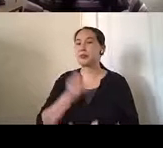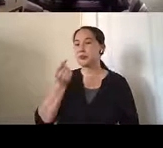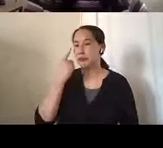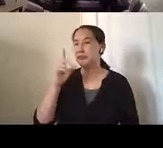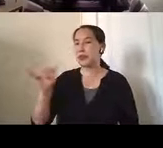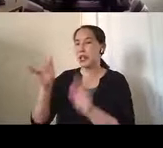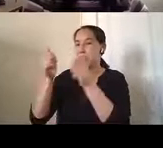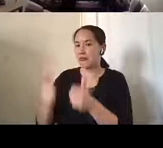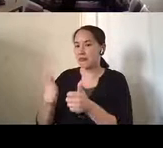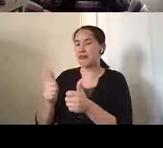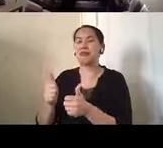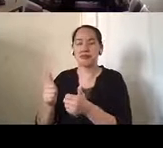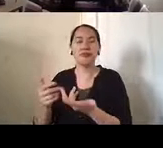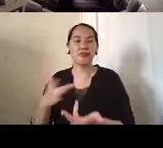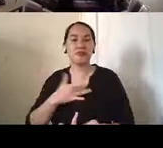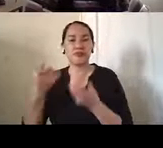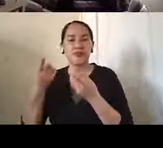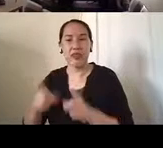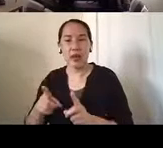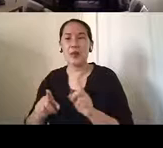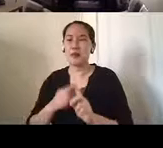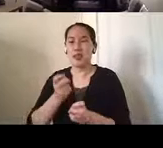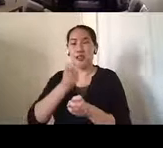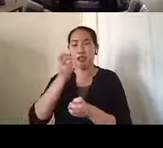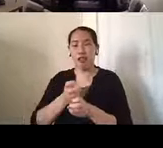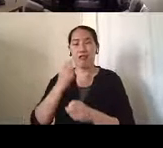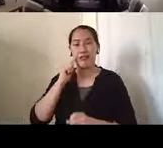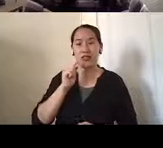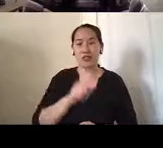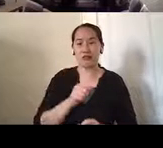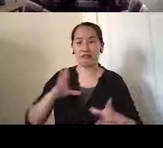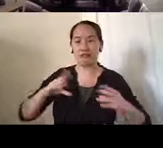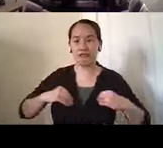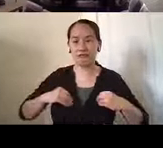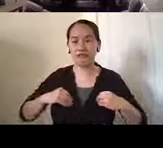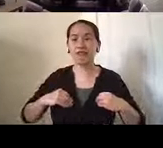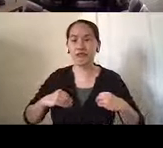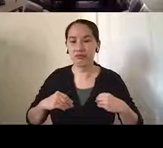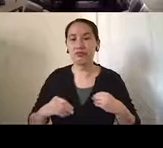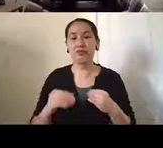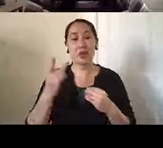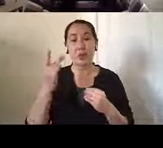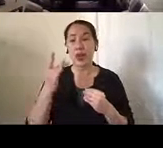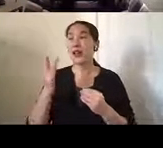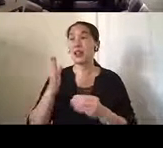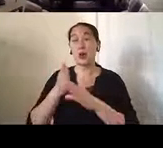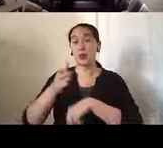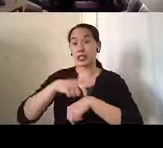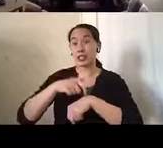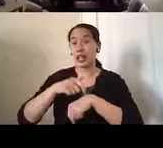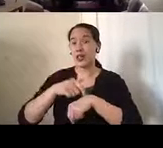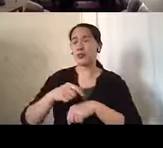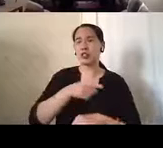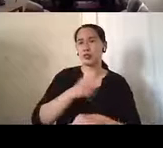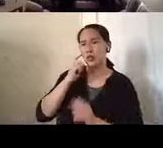nature of the disease, but it was difficult to come to terms with, especially because over time she saw how he was